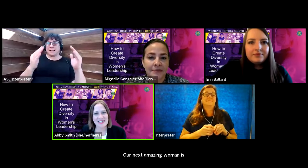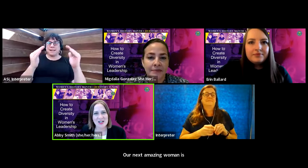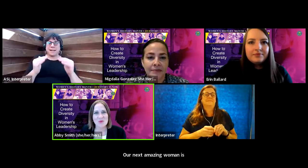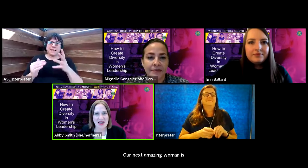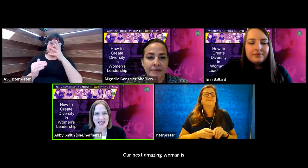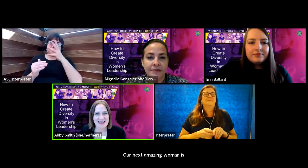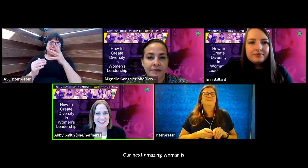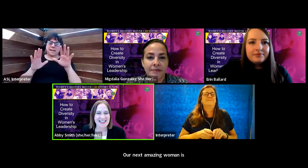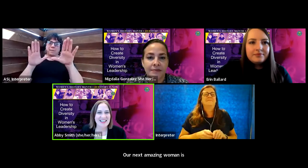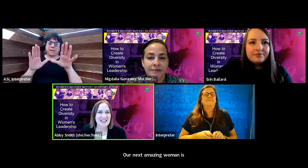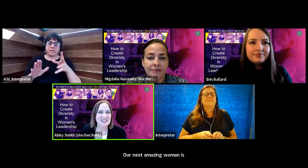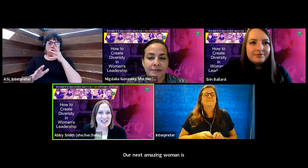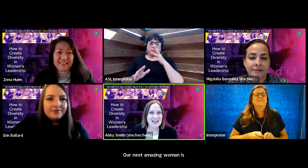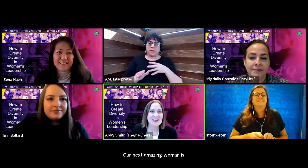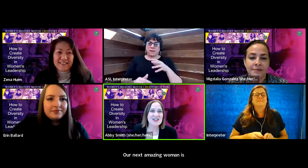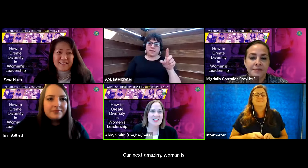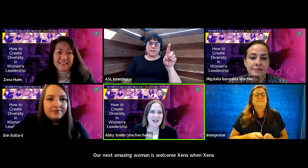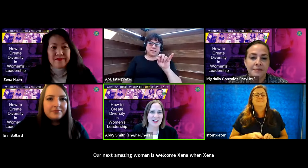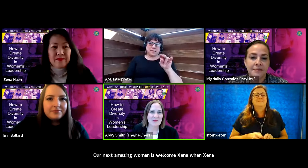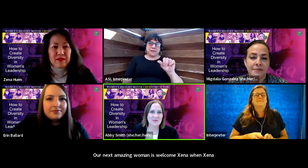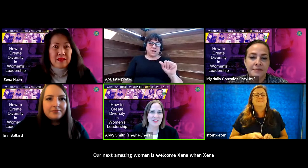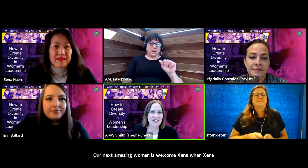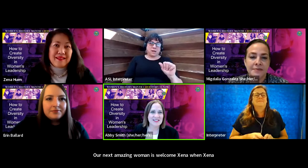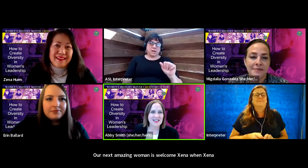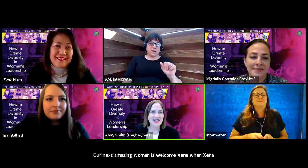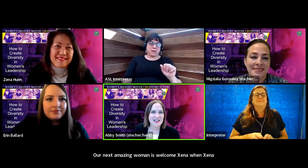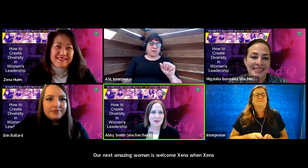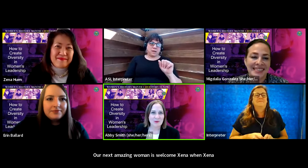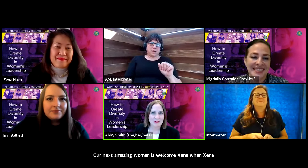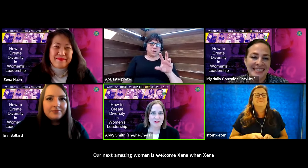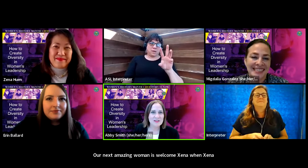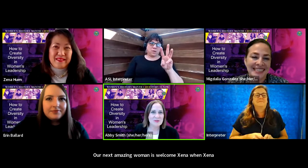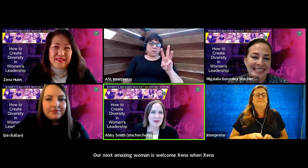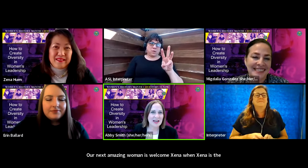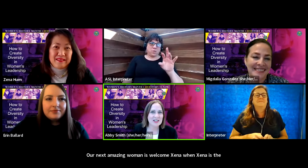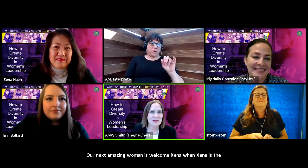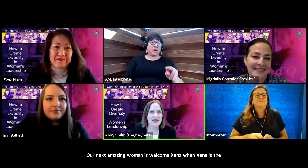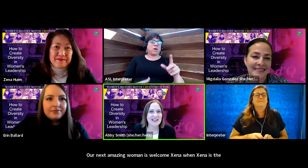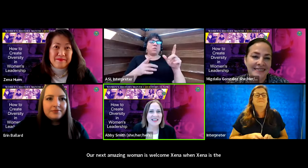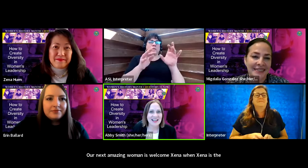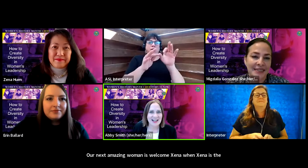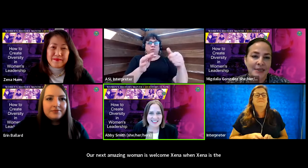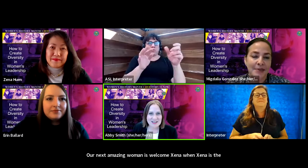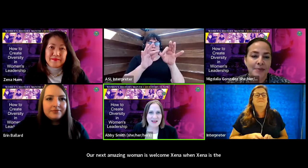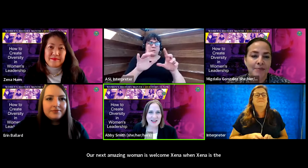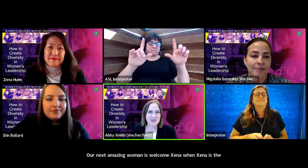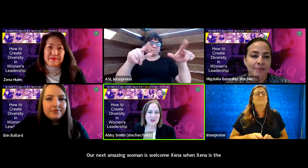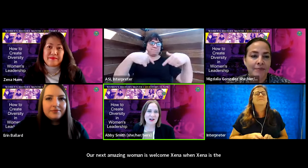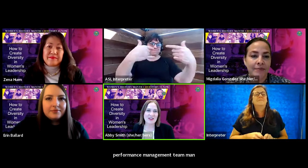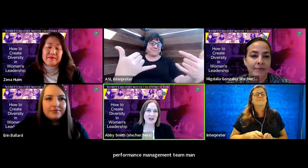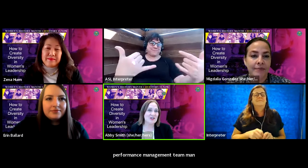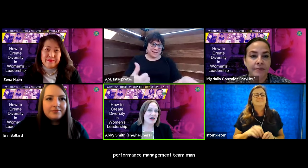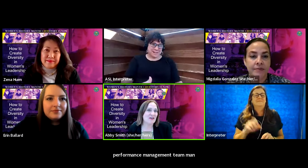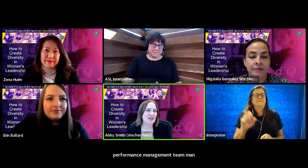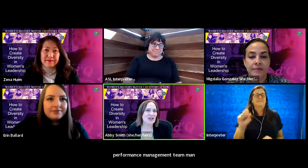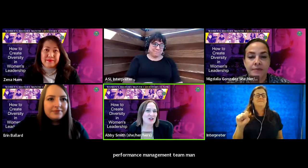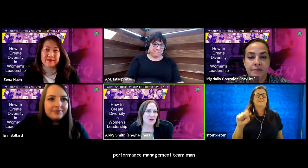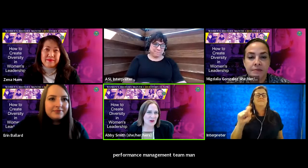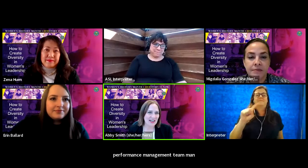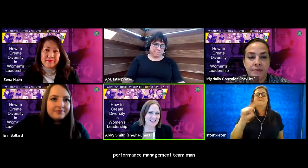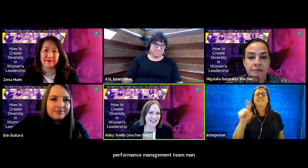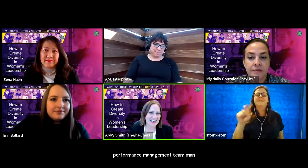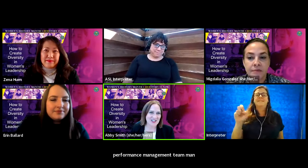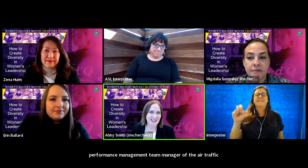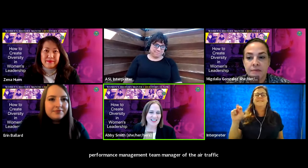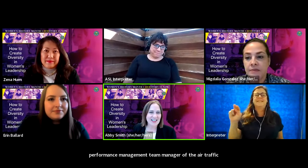welcome, Zena Nguyen. Zena is the Performance Management Team Manager of the Air Traffic